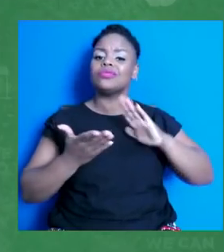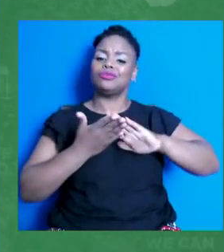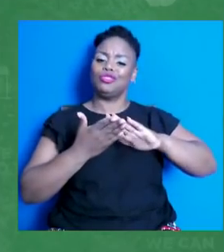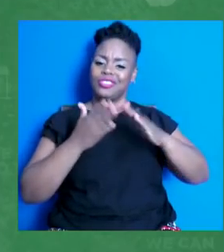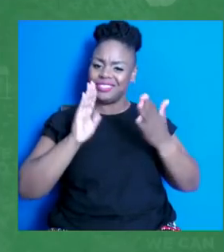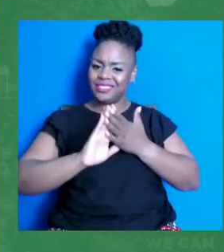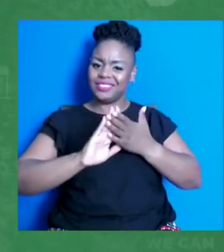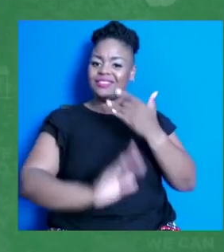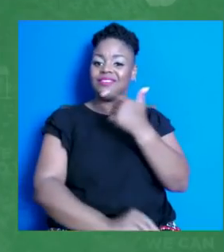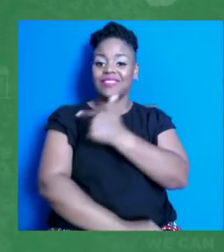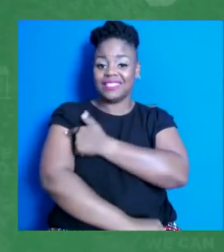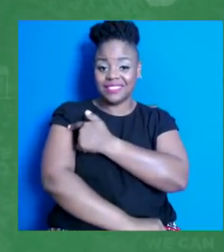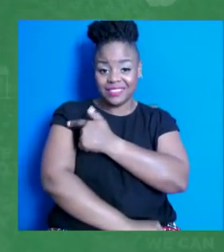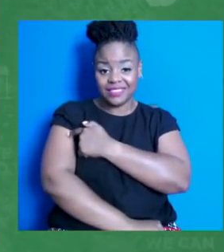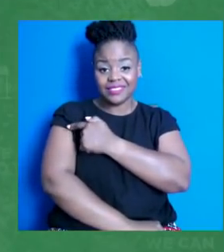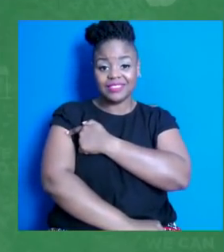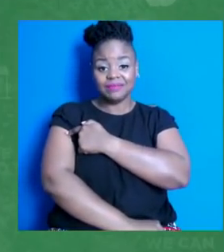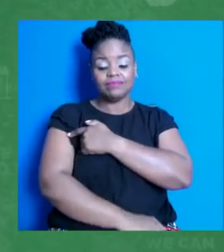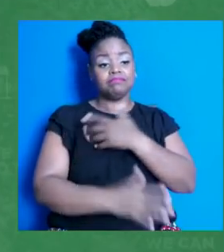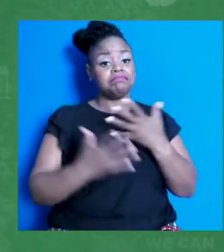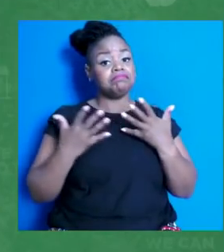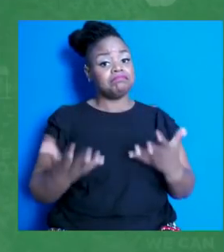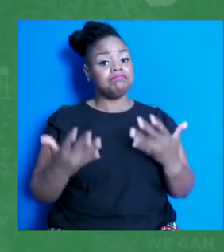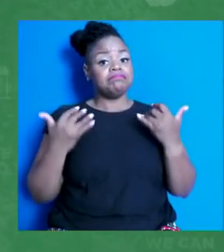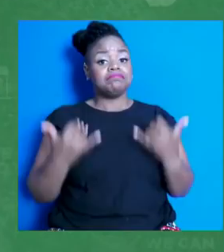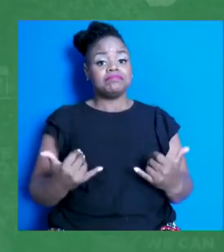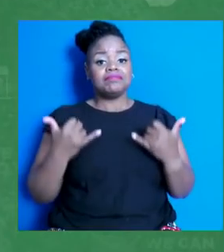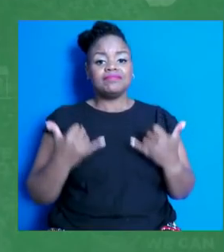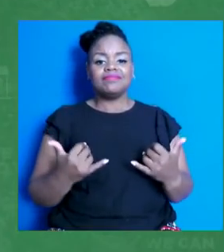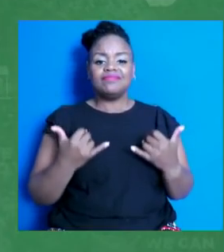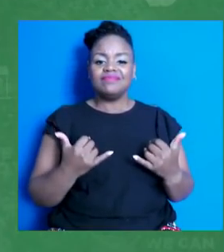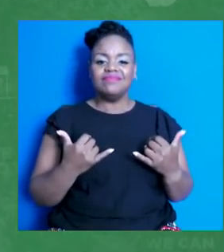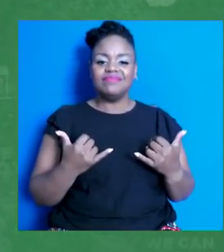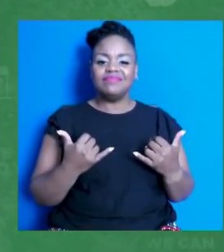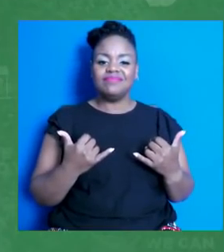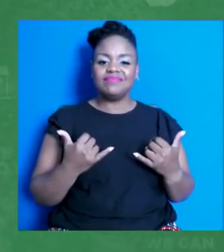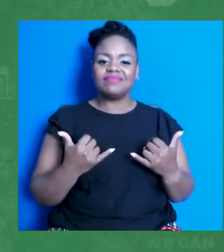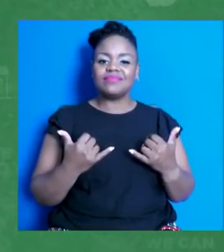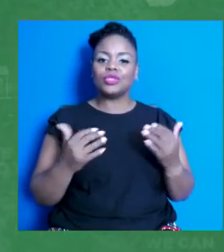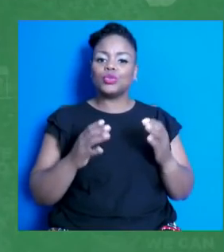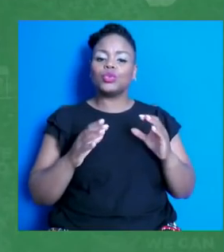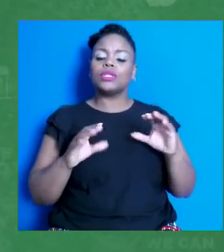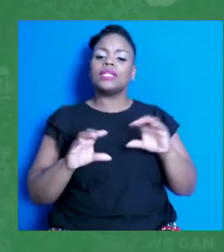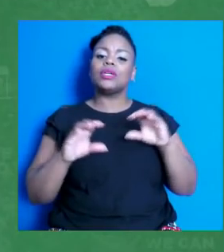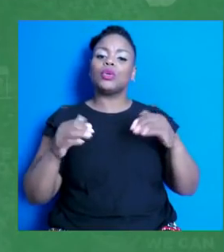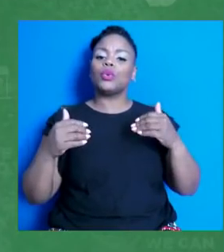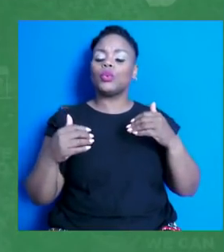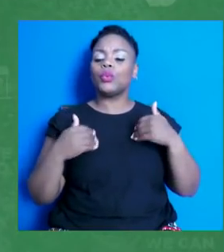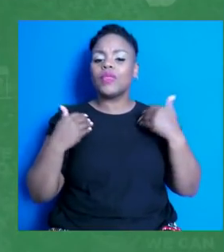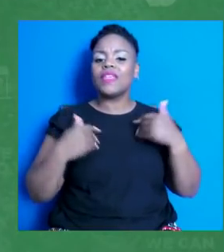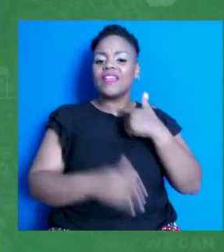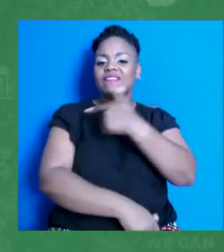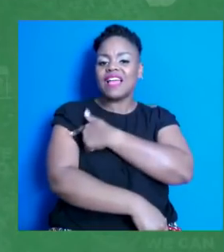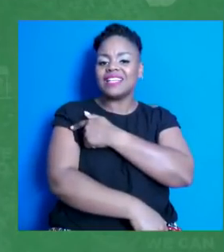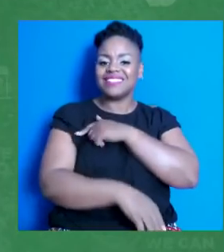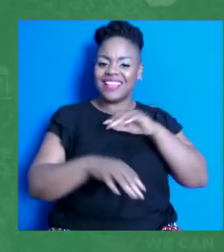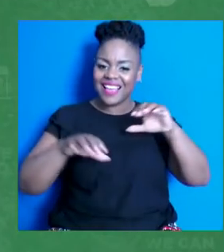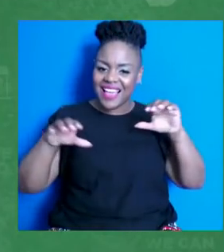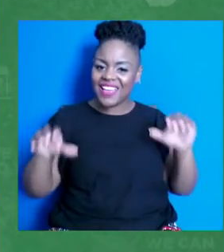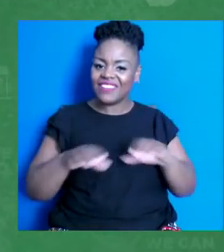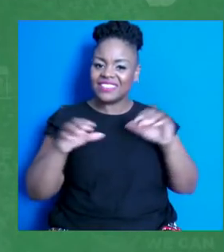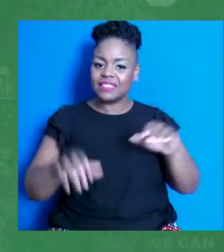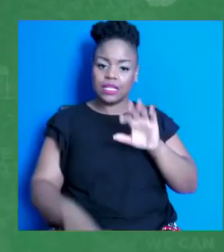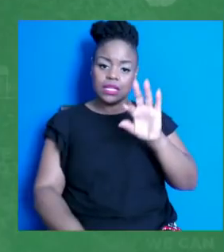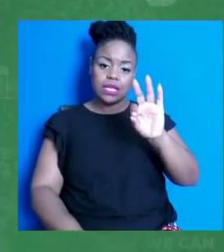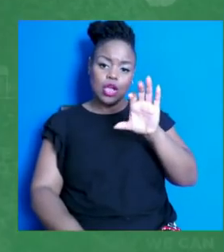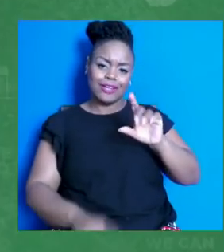been championing young vaccination youth vaccination efforts for months now, including the nearly 900 colleges and universities